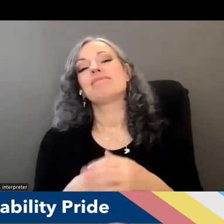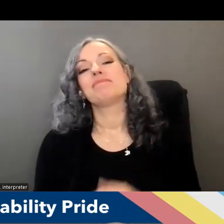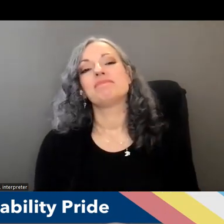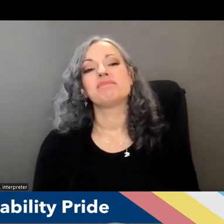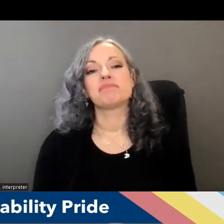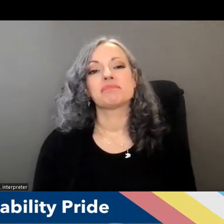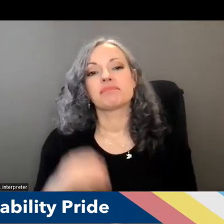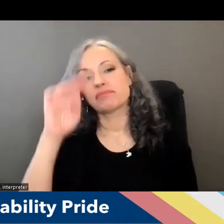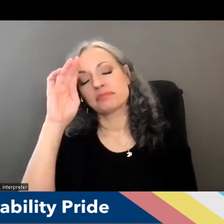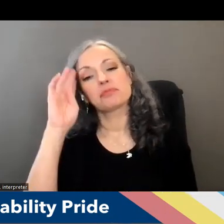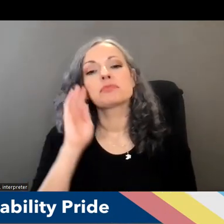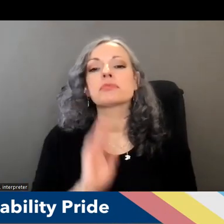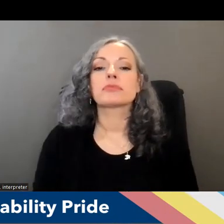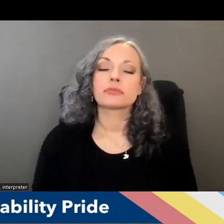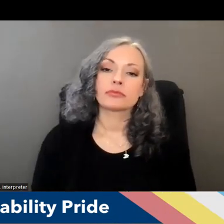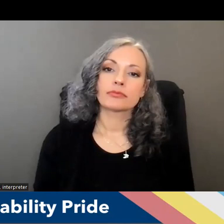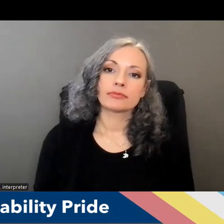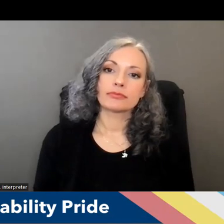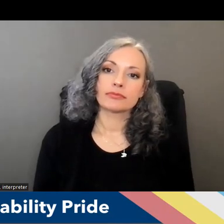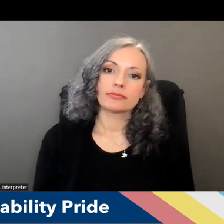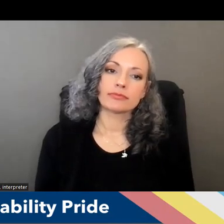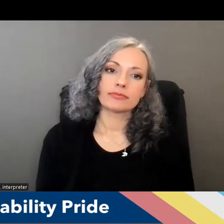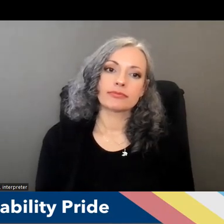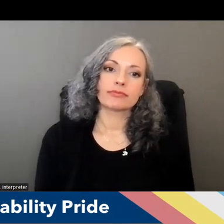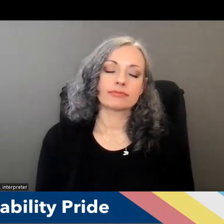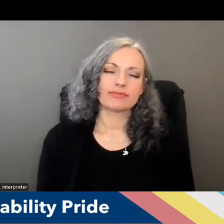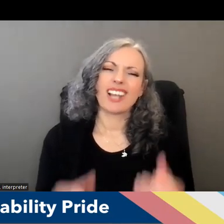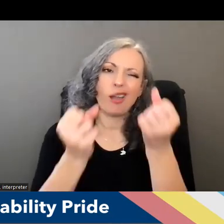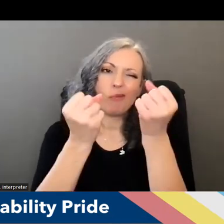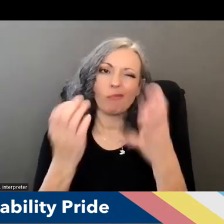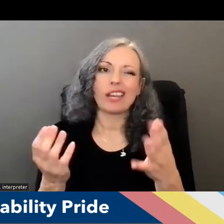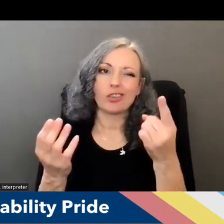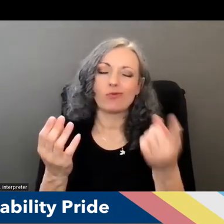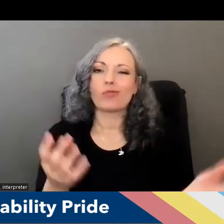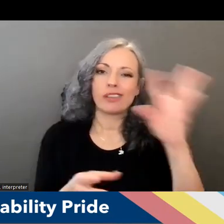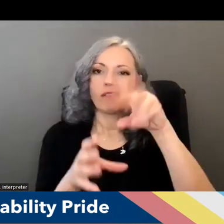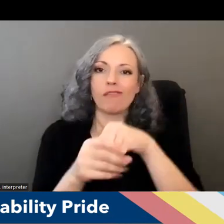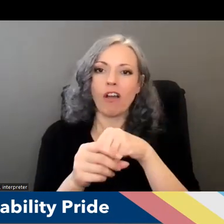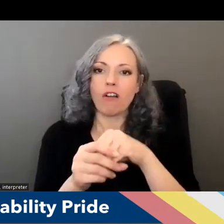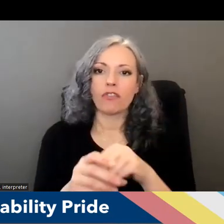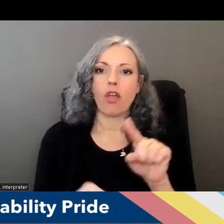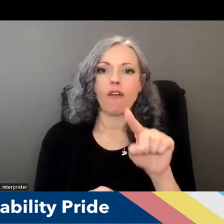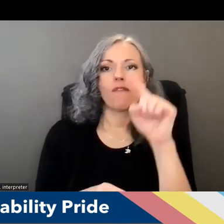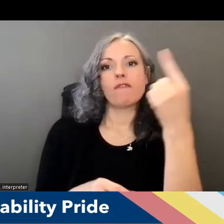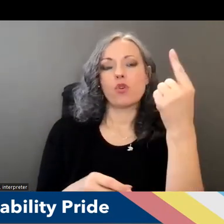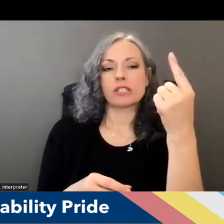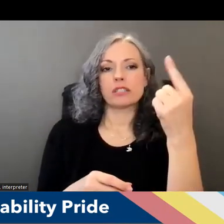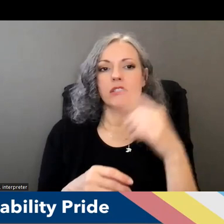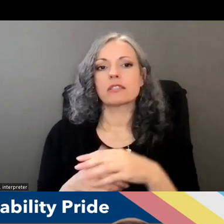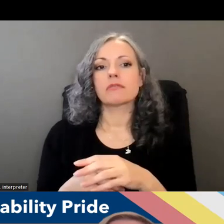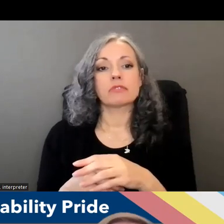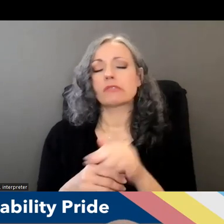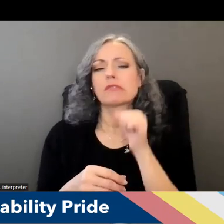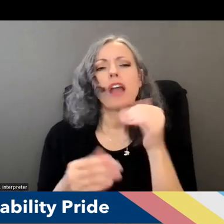and many of you were part of this uh our first installment and this is not